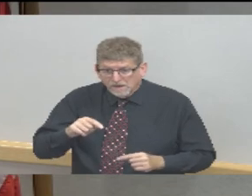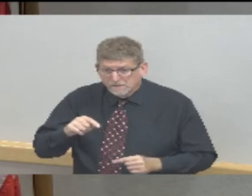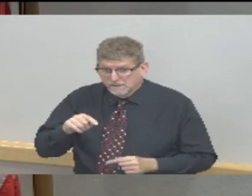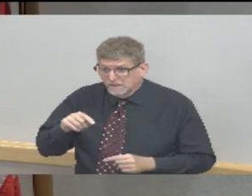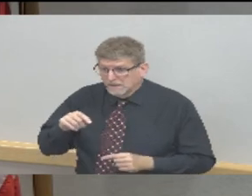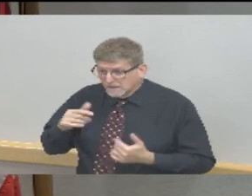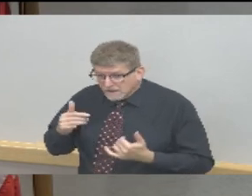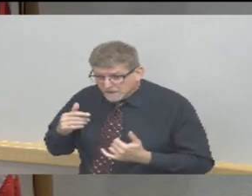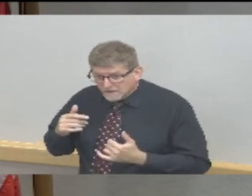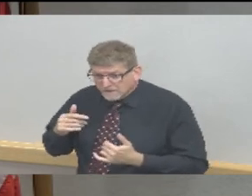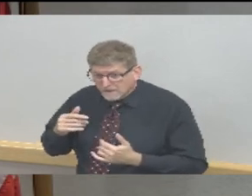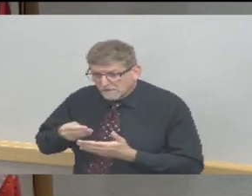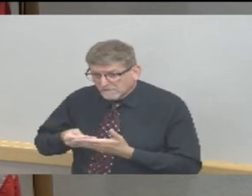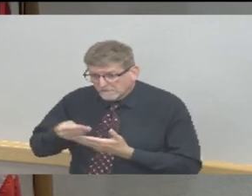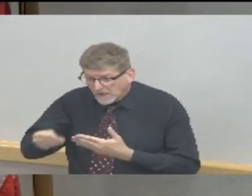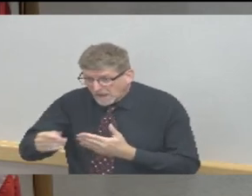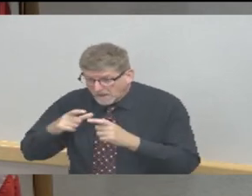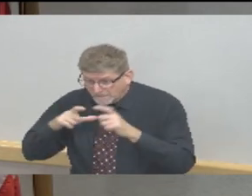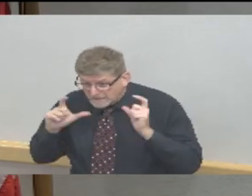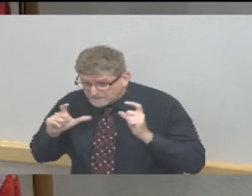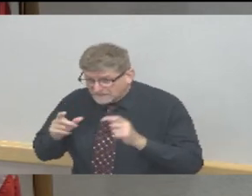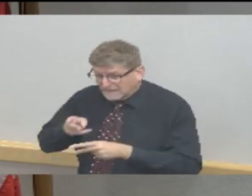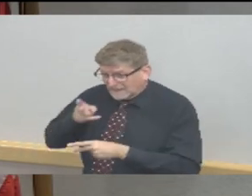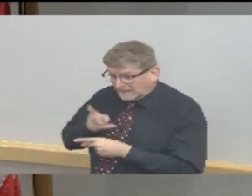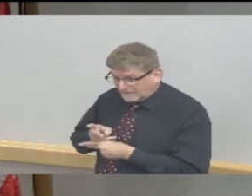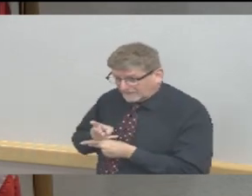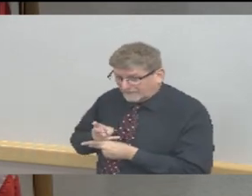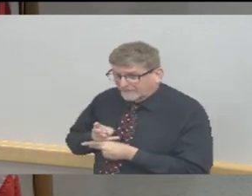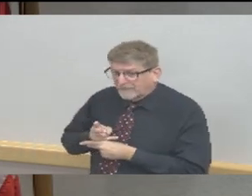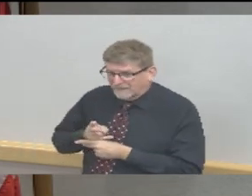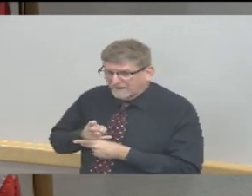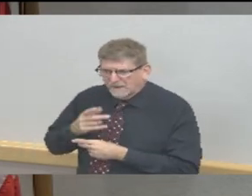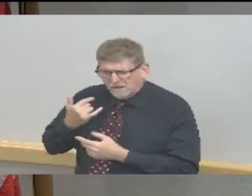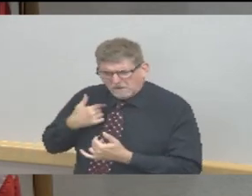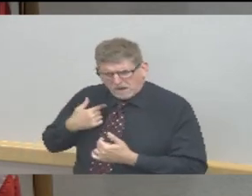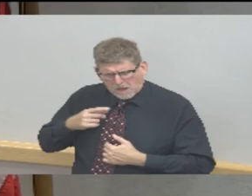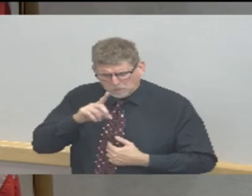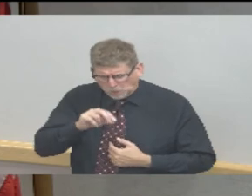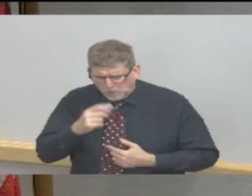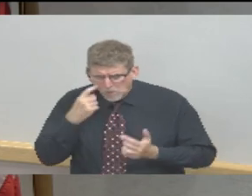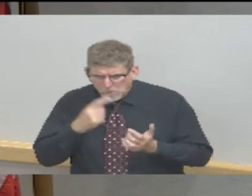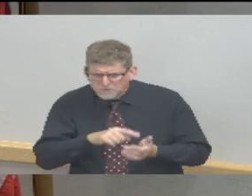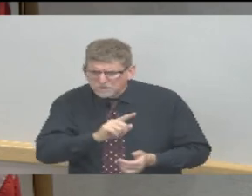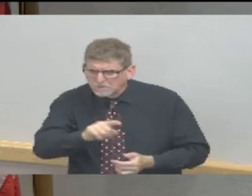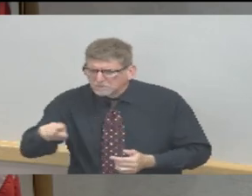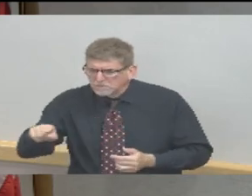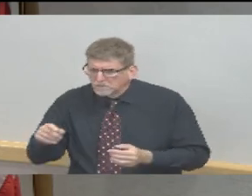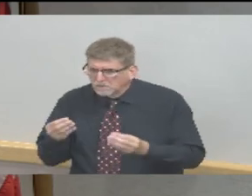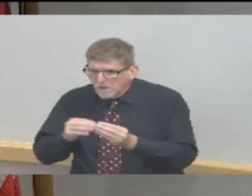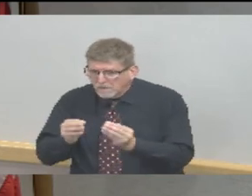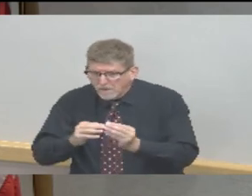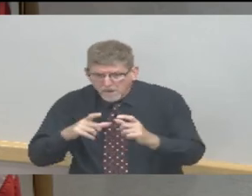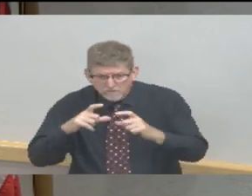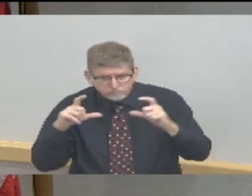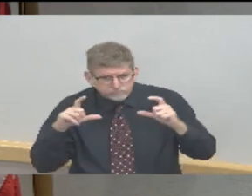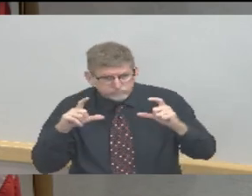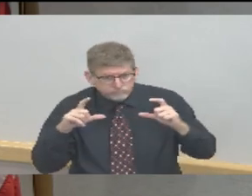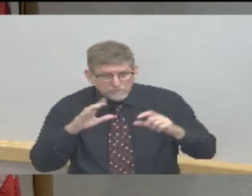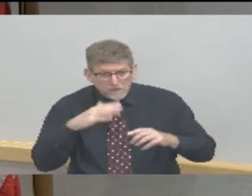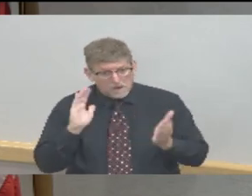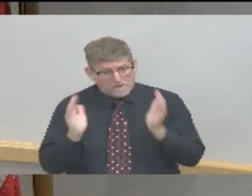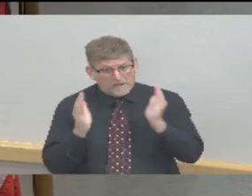Virtually everywhere I go, I see people wearing masks. It wasn't that way three weeks ago. So it is not worth